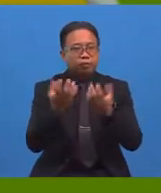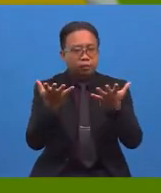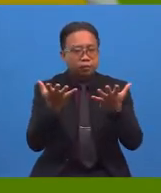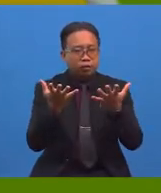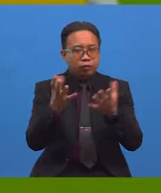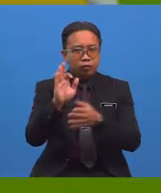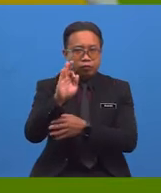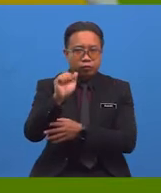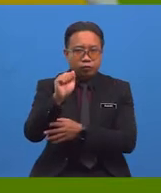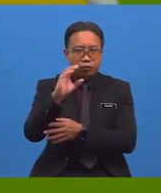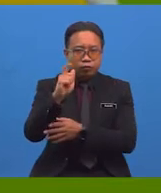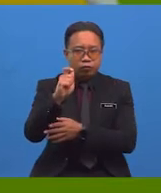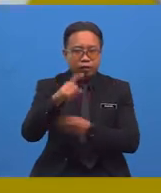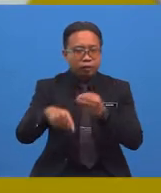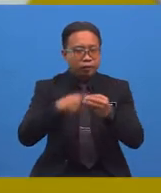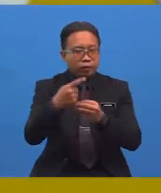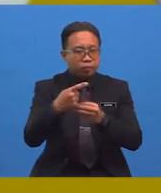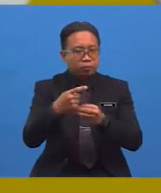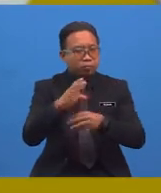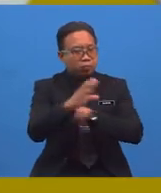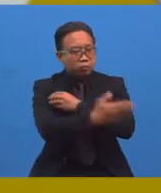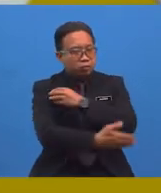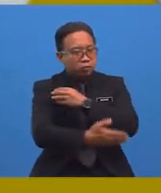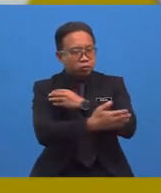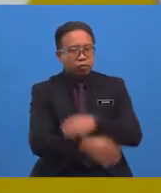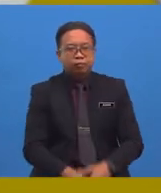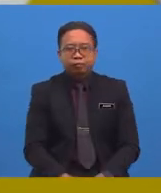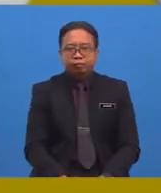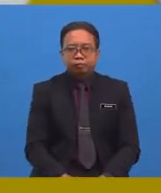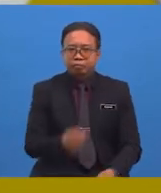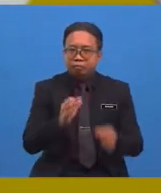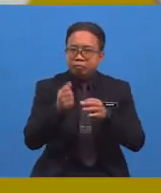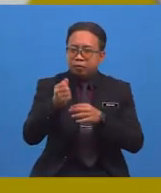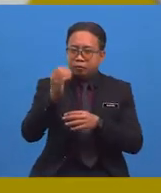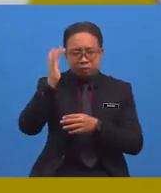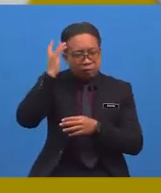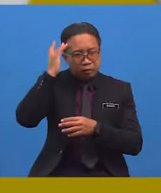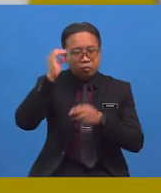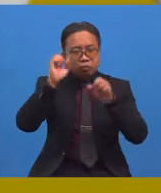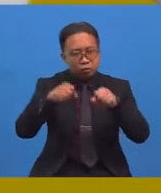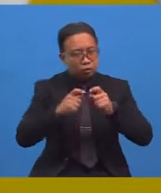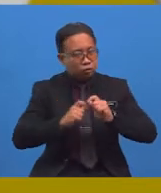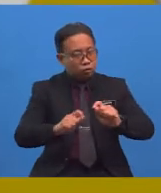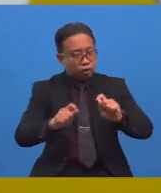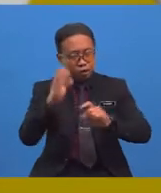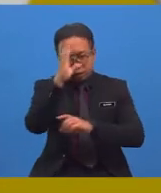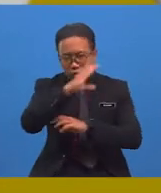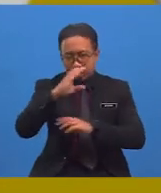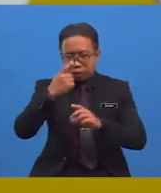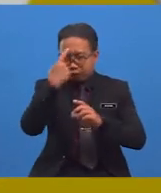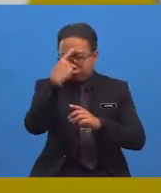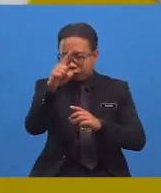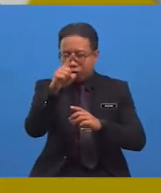many facts about Australia. Well, if you don't, you could always try searching